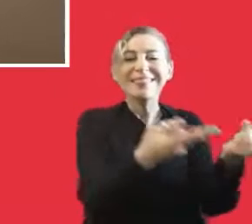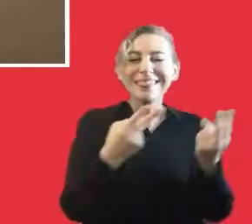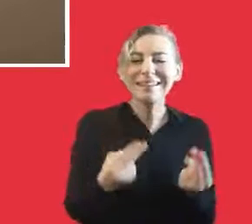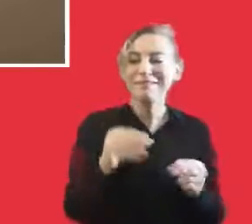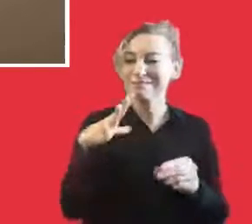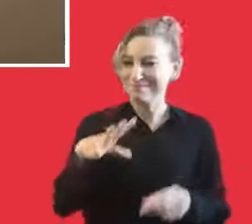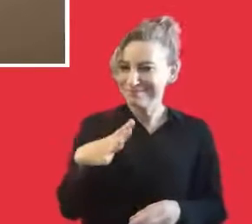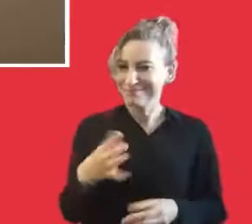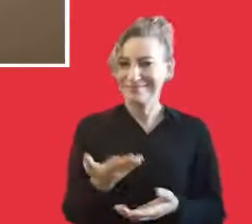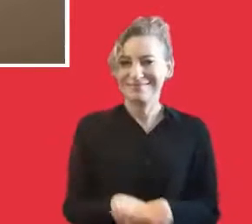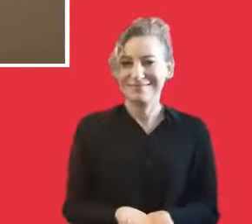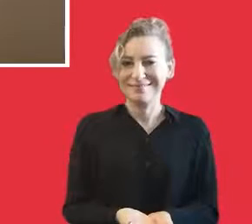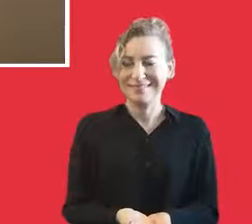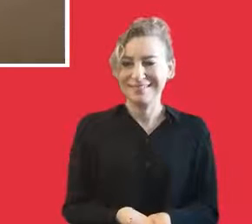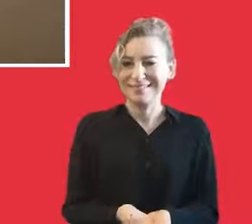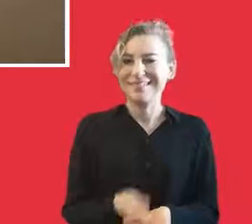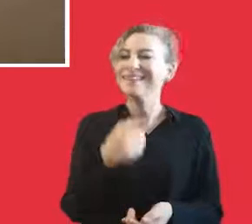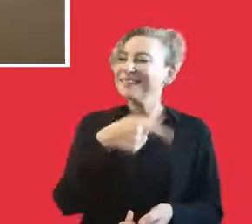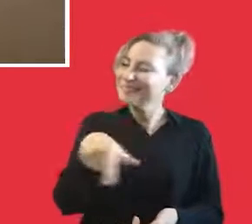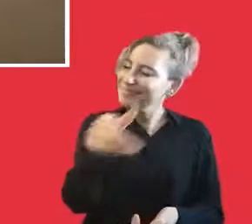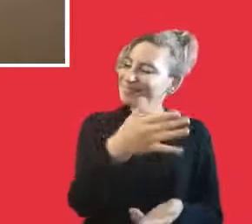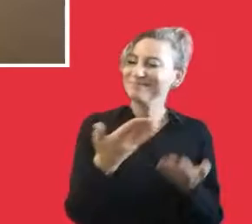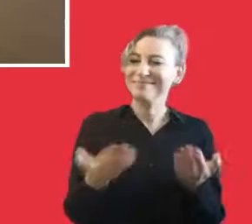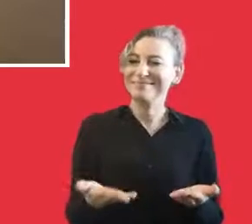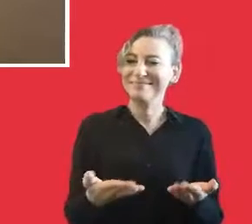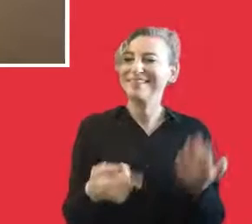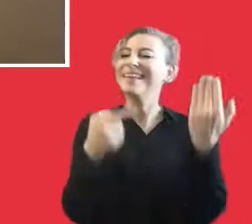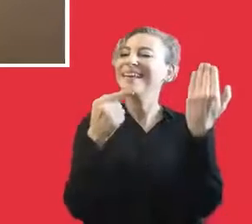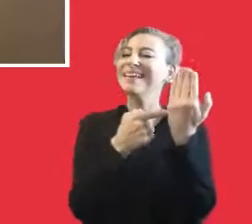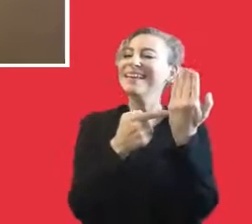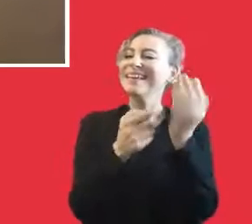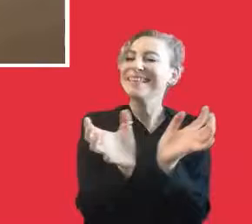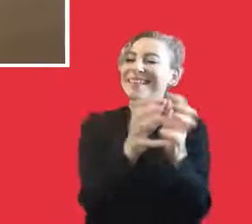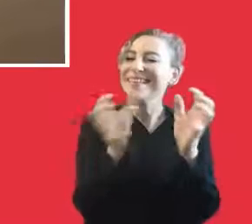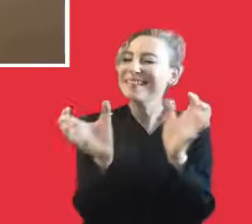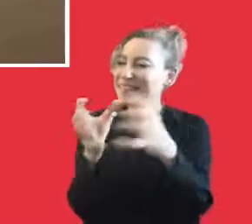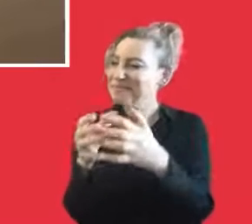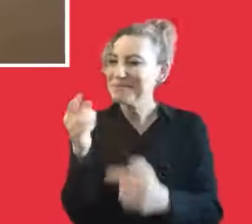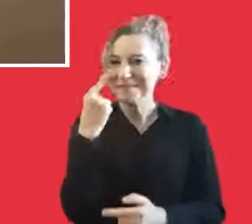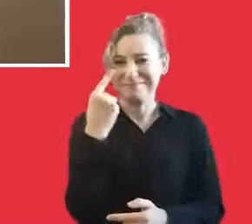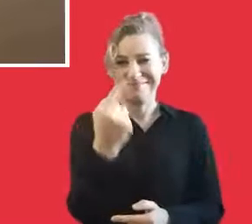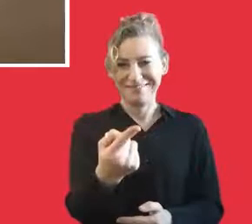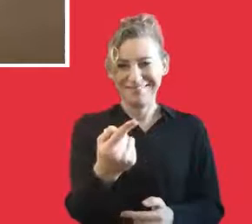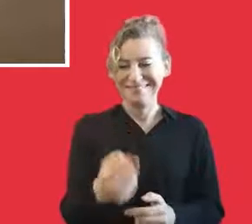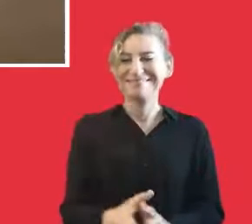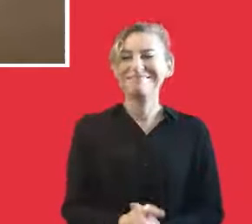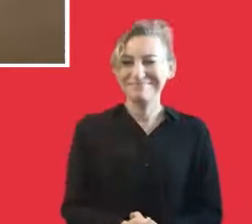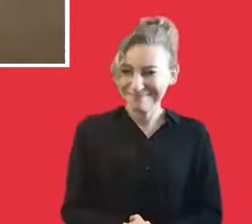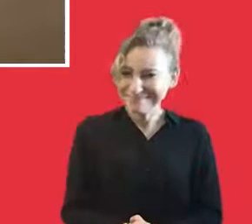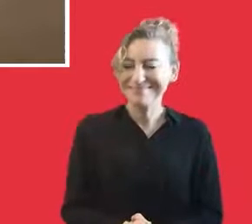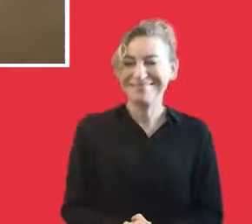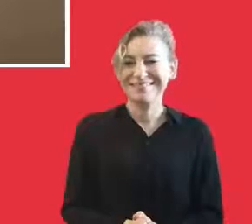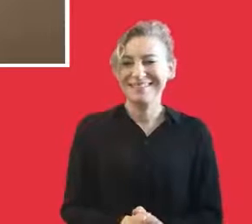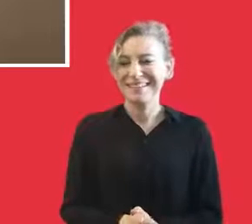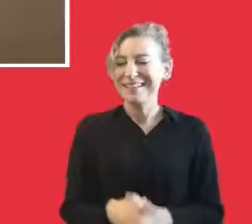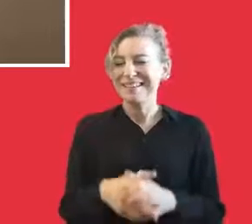to our next session. And now I'm checking our technical team because there had